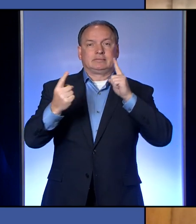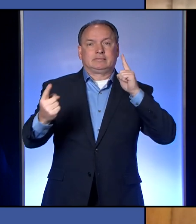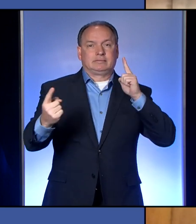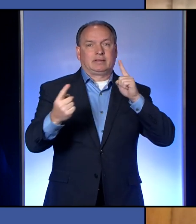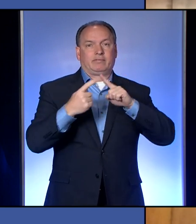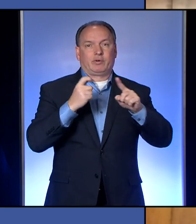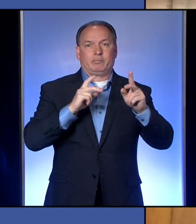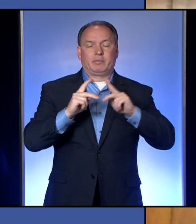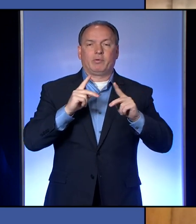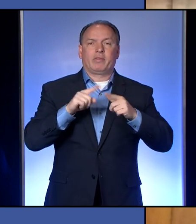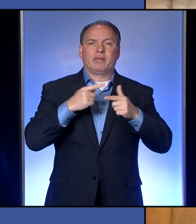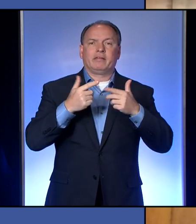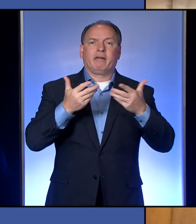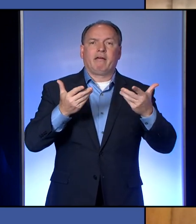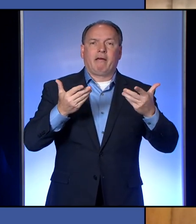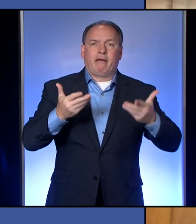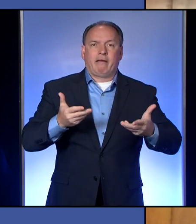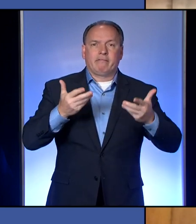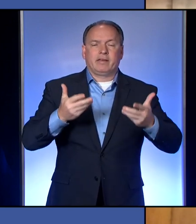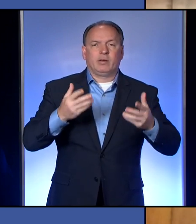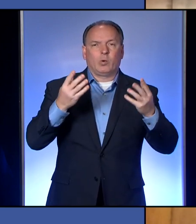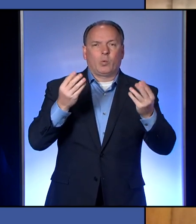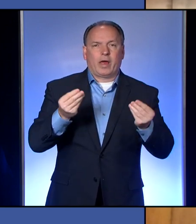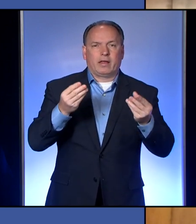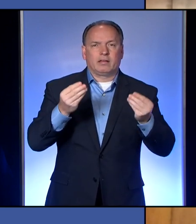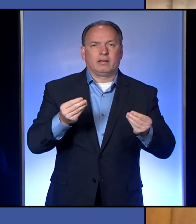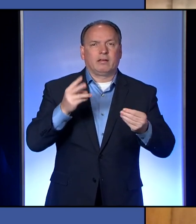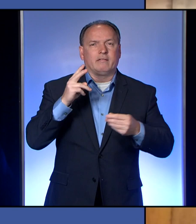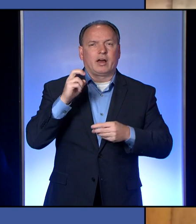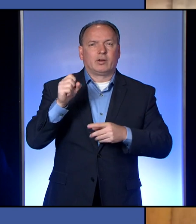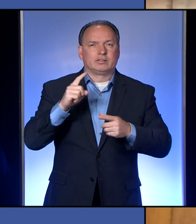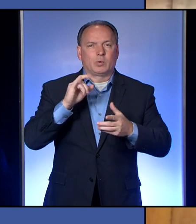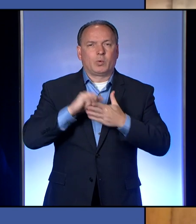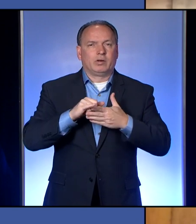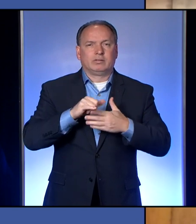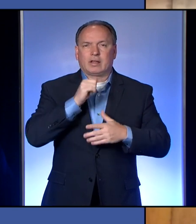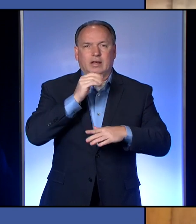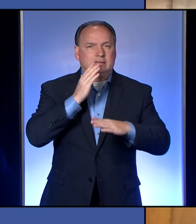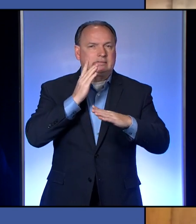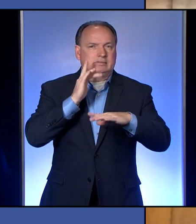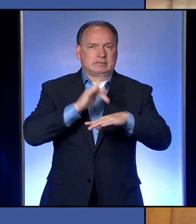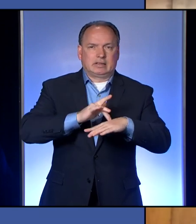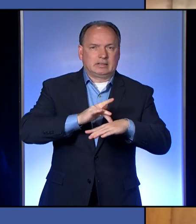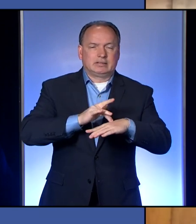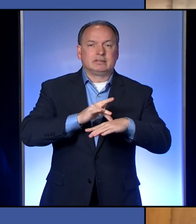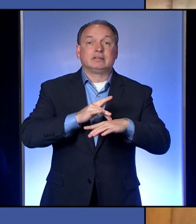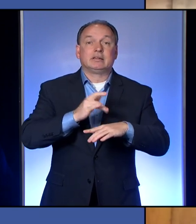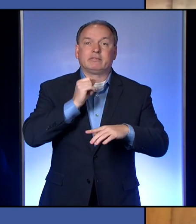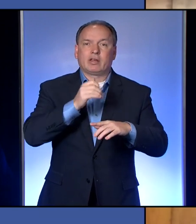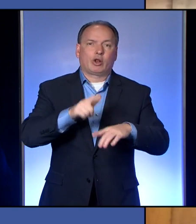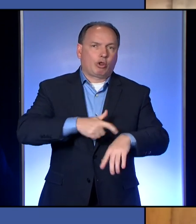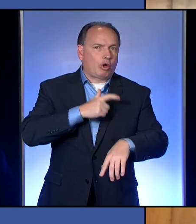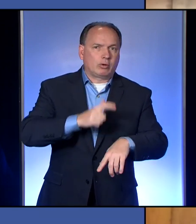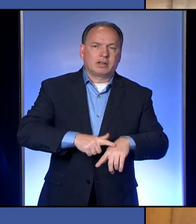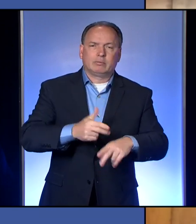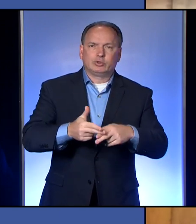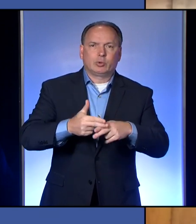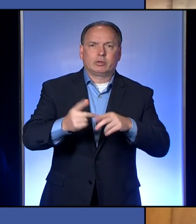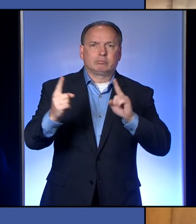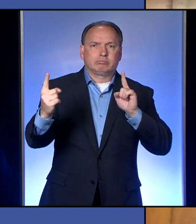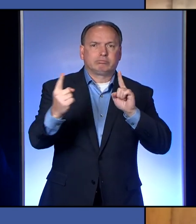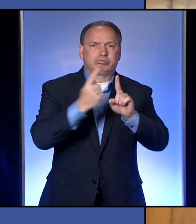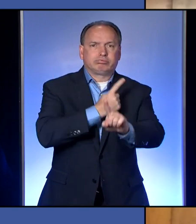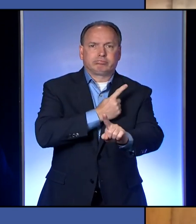the heavy particles that contain the most virus are less likely to reach you. And if you don't spend a lot of time in close